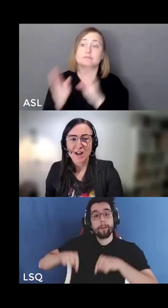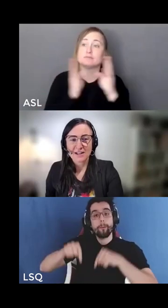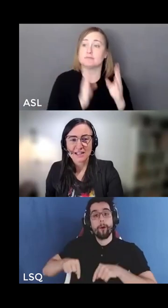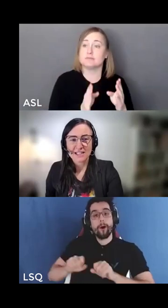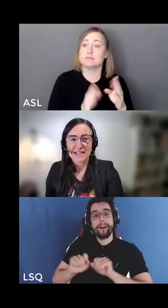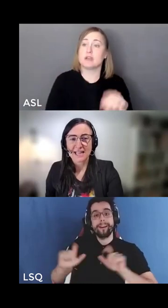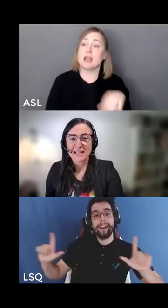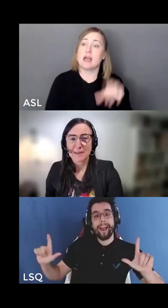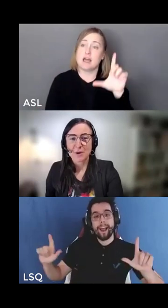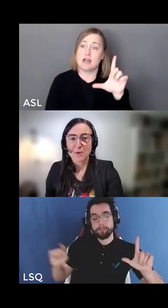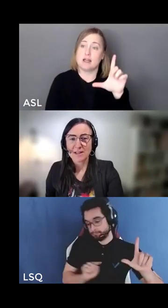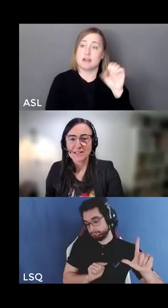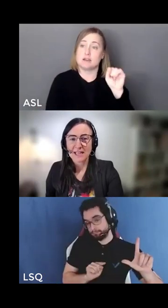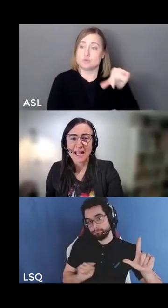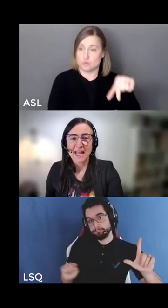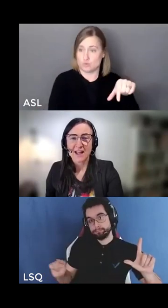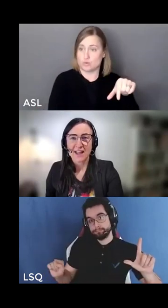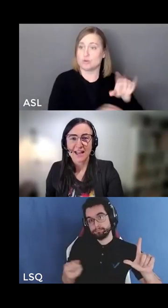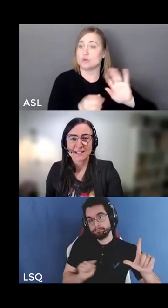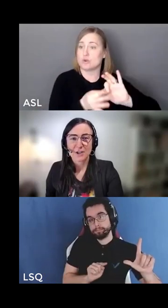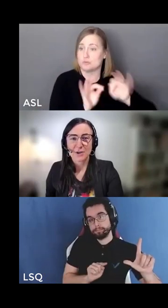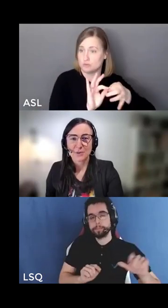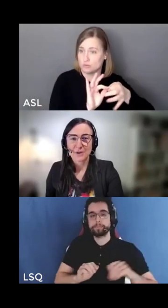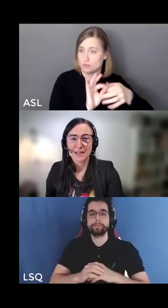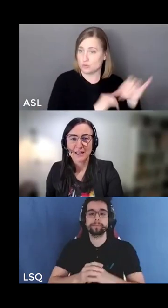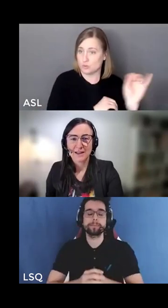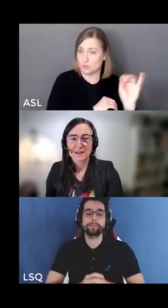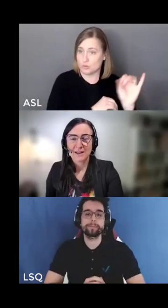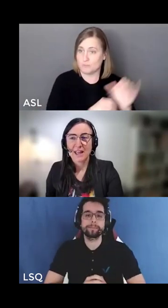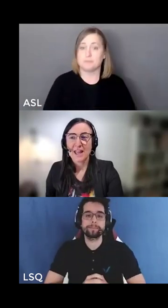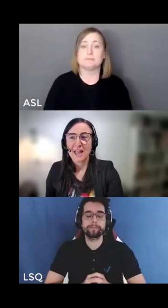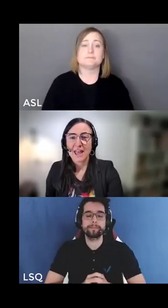as Long de Saint-Québécois LSQ.